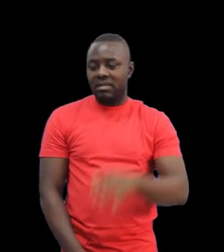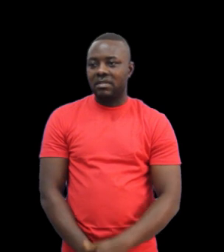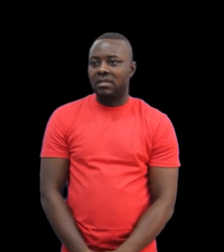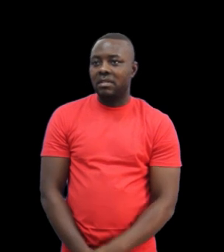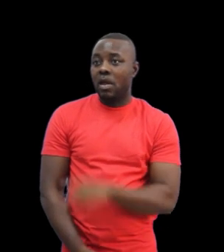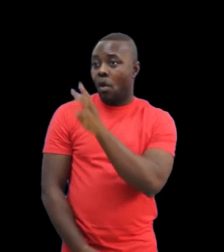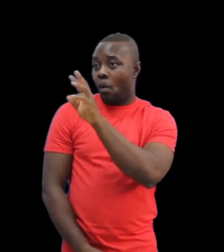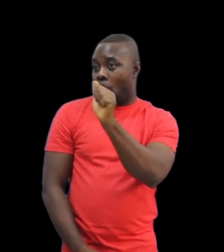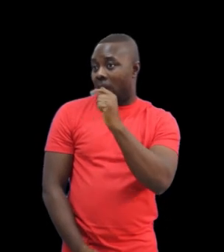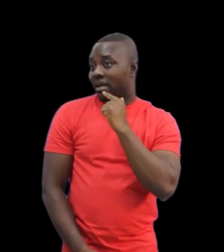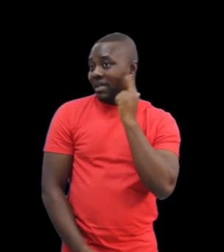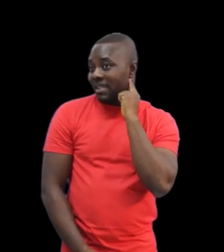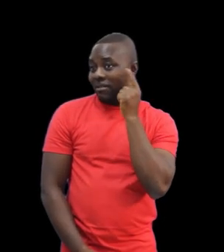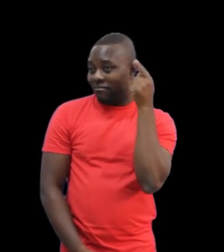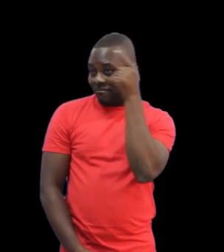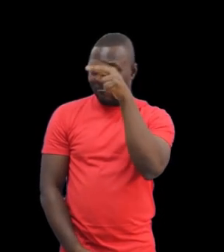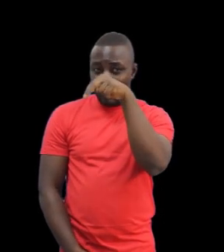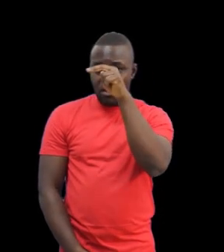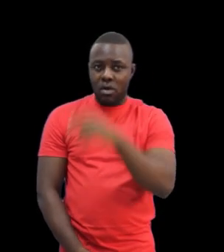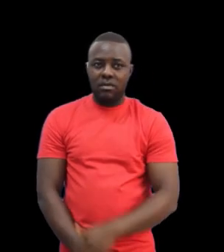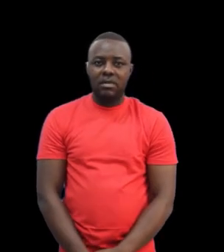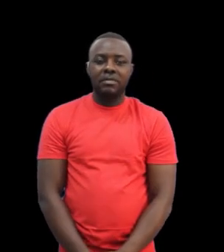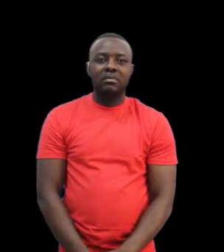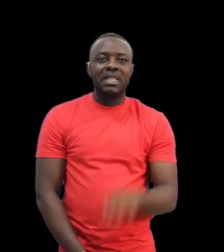In 1967, Wa School for the Deaf.